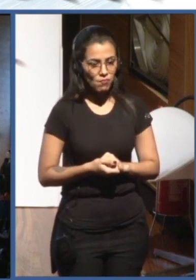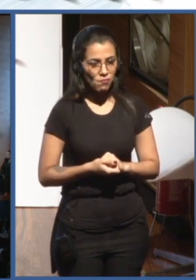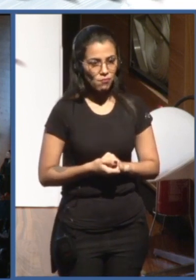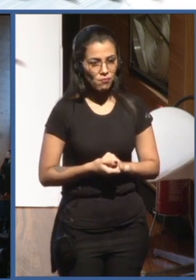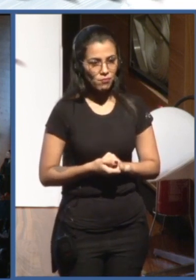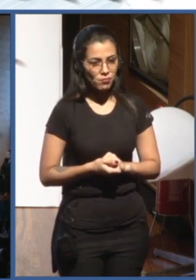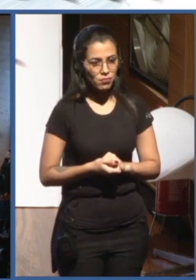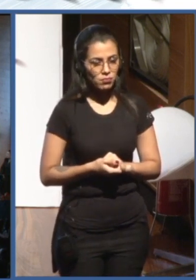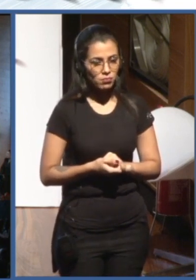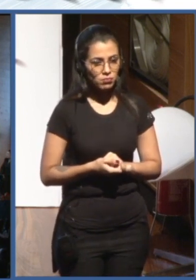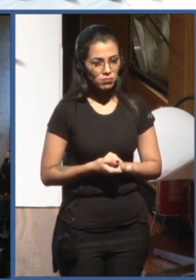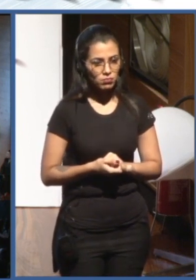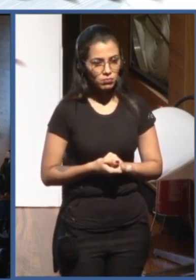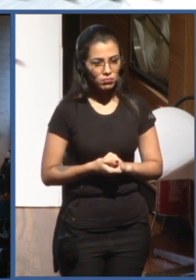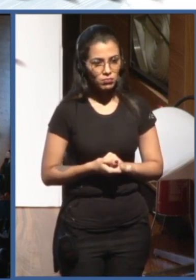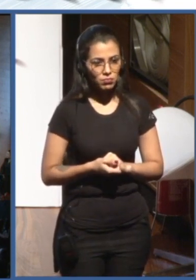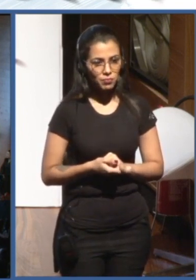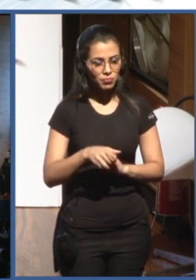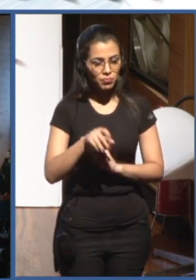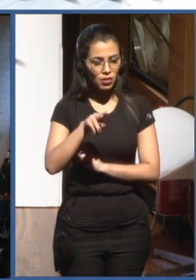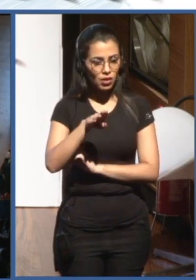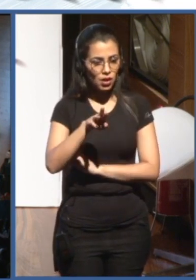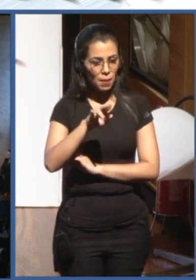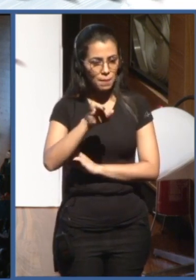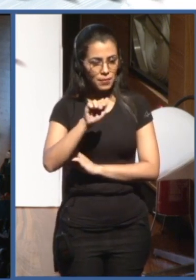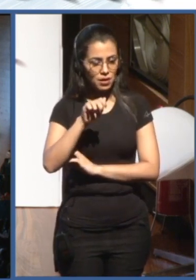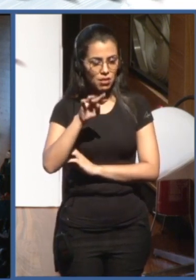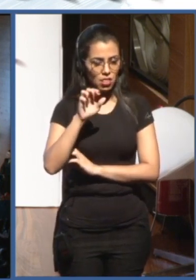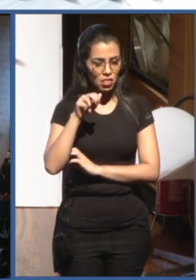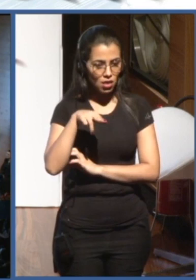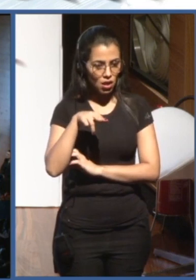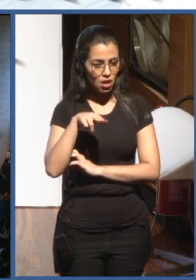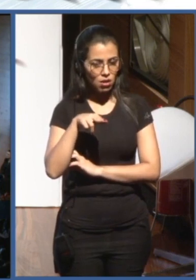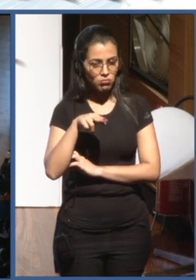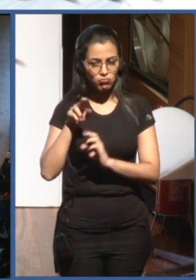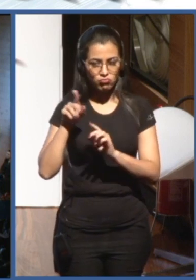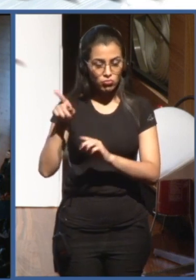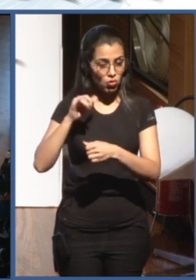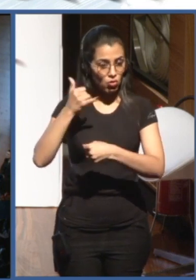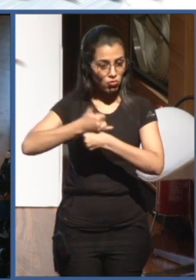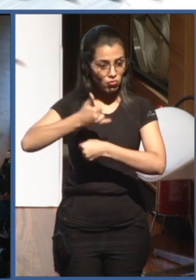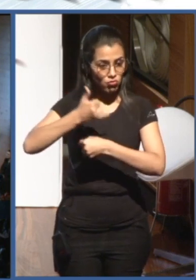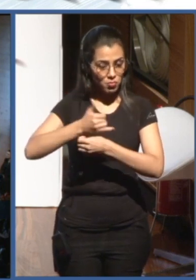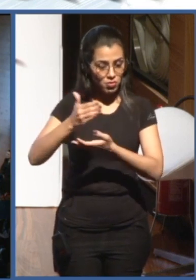Preetam Malour, who is the Head of the Emerging Technologies Division at the ITU.